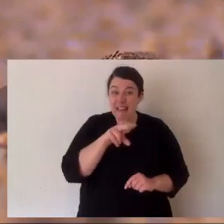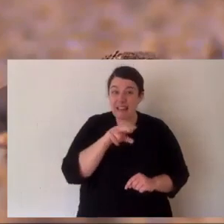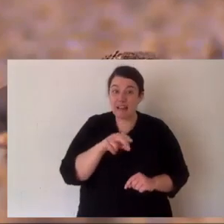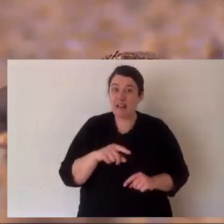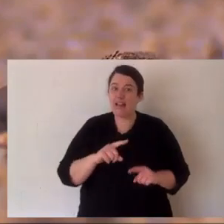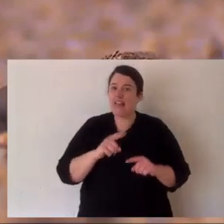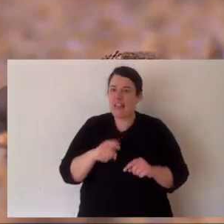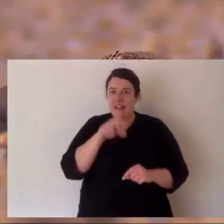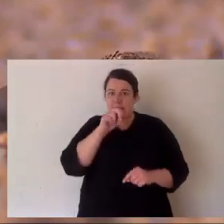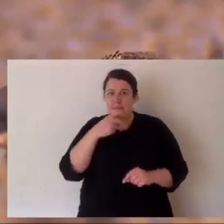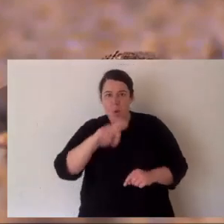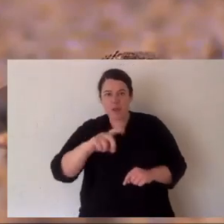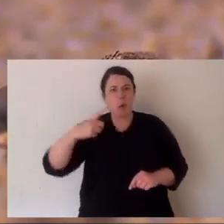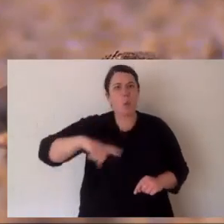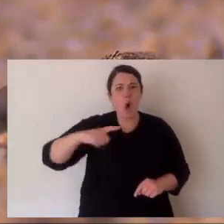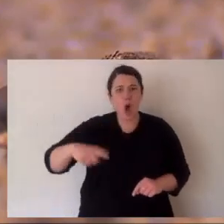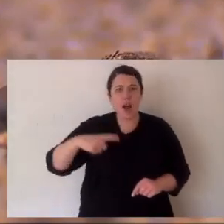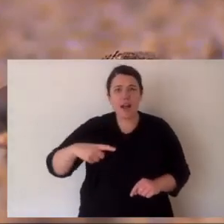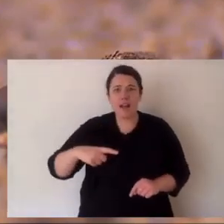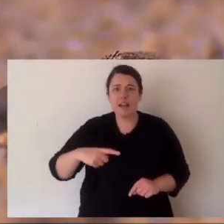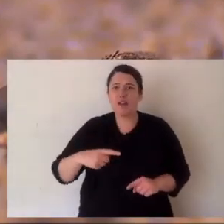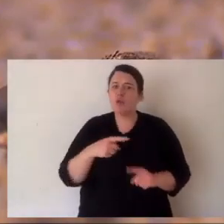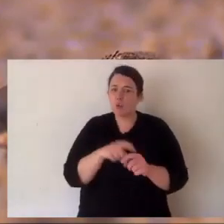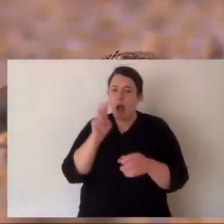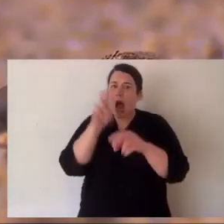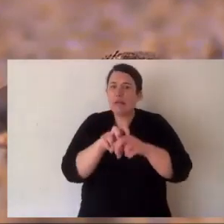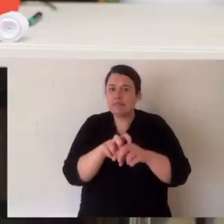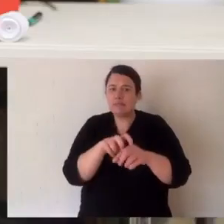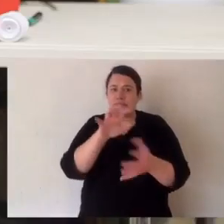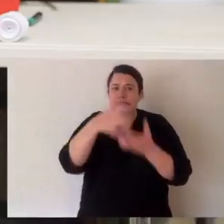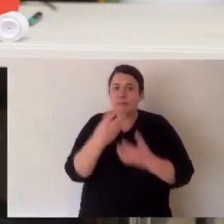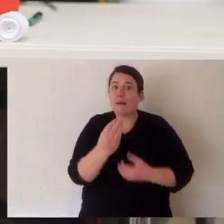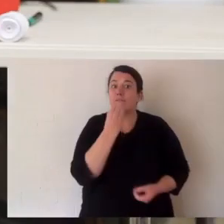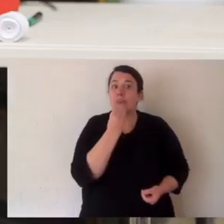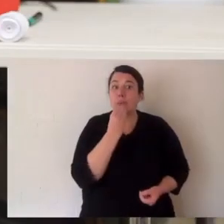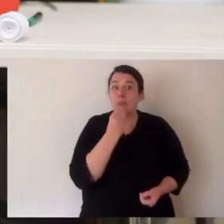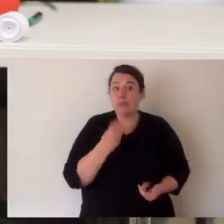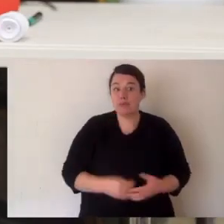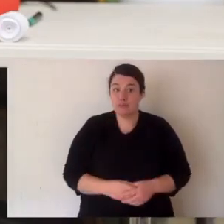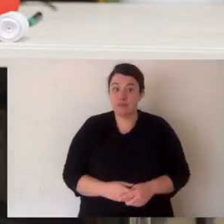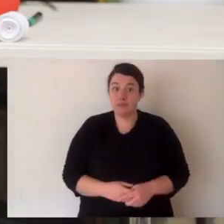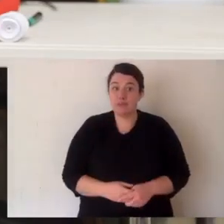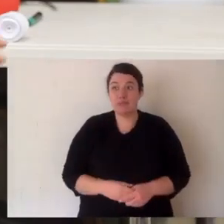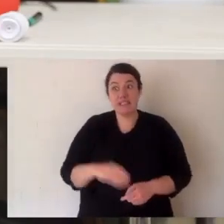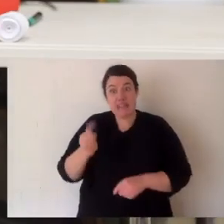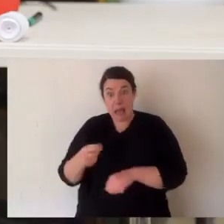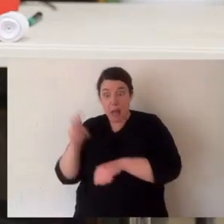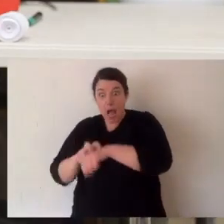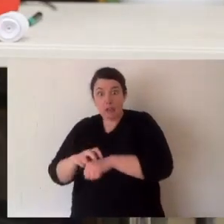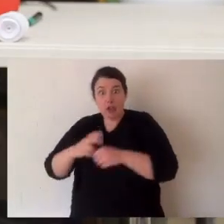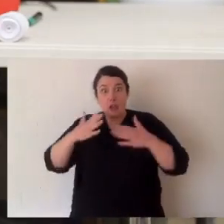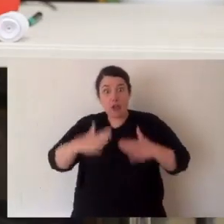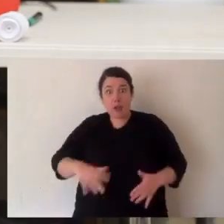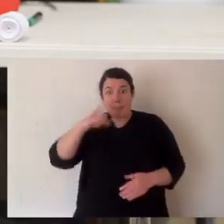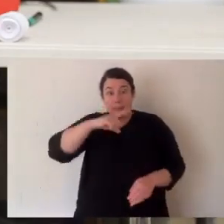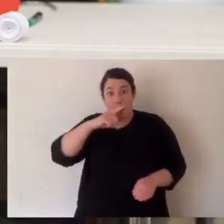for a particular reason. Now, mostly it's for their prey. Some snakes, they might bite humans.